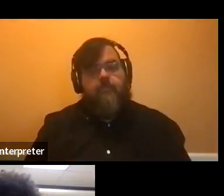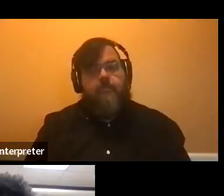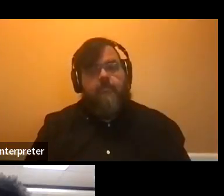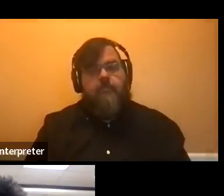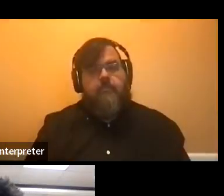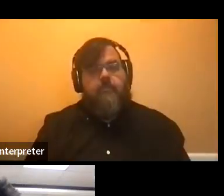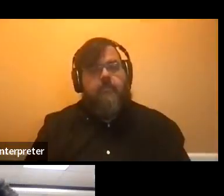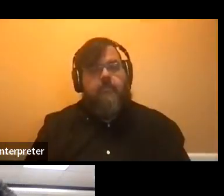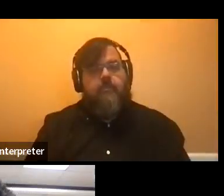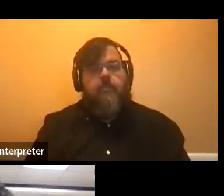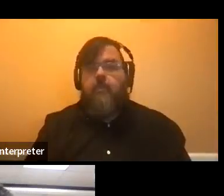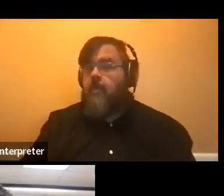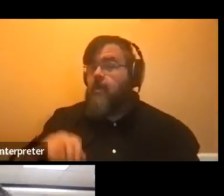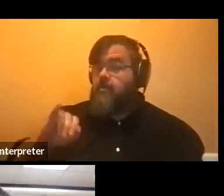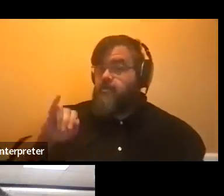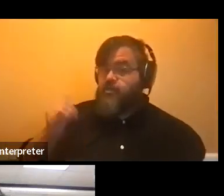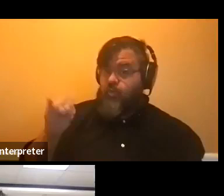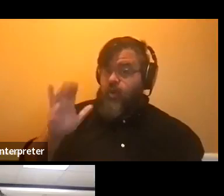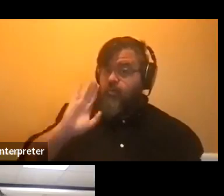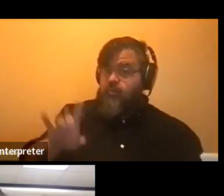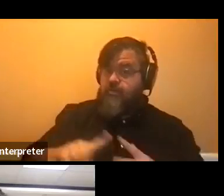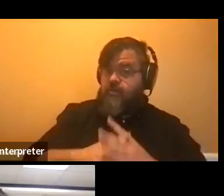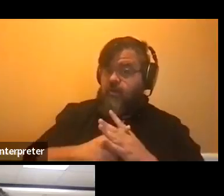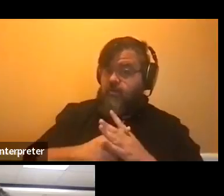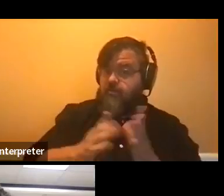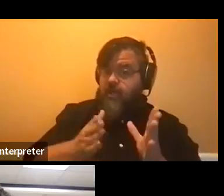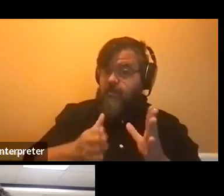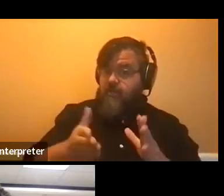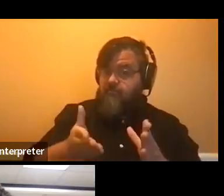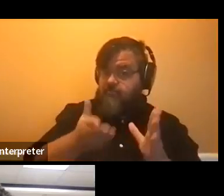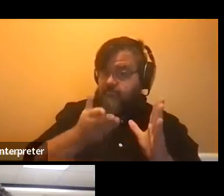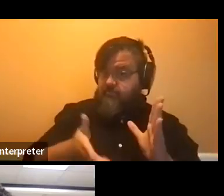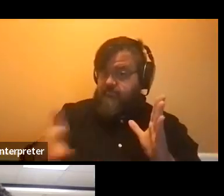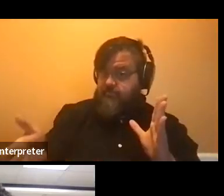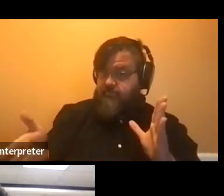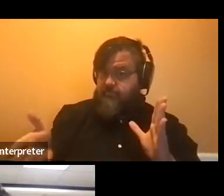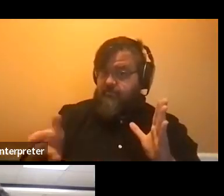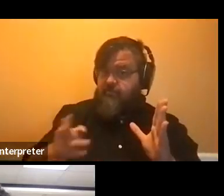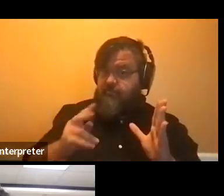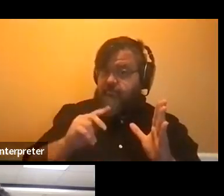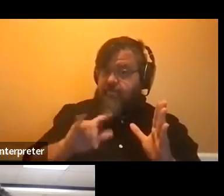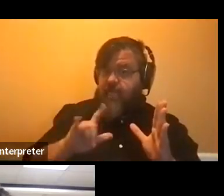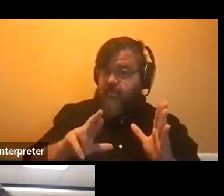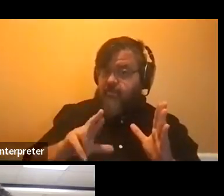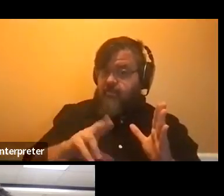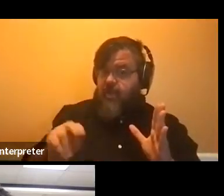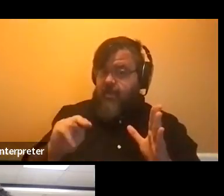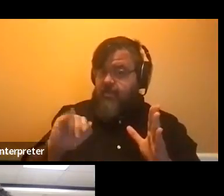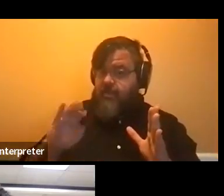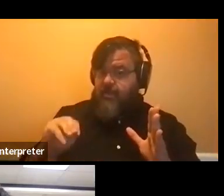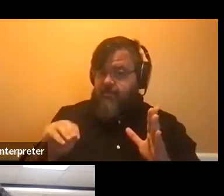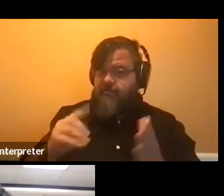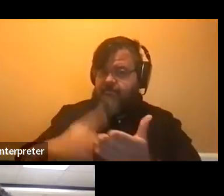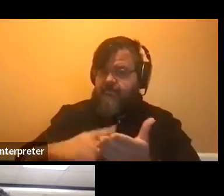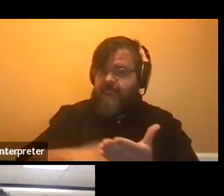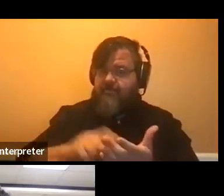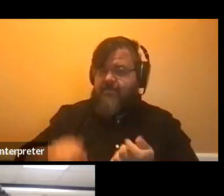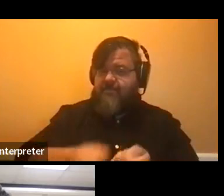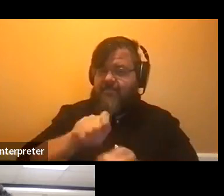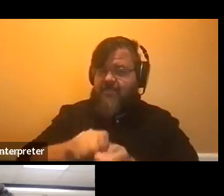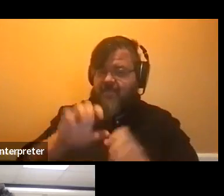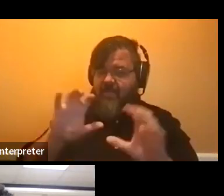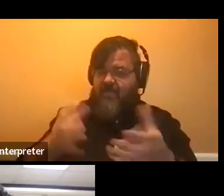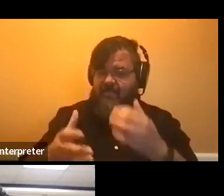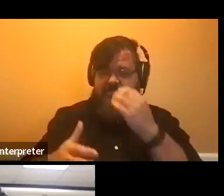Maybe I'll jump in and start with that and then have you, Taylor and NIMS, share about specific courses that you've had. That is an